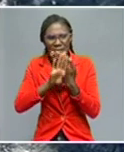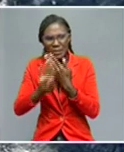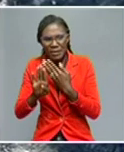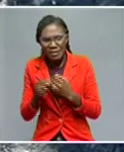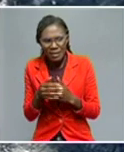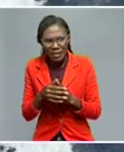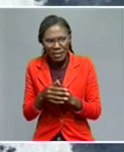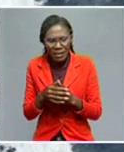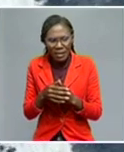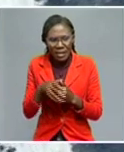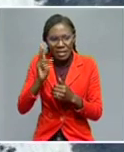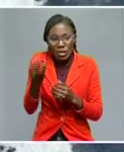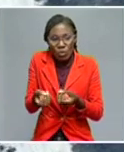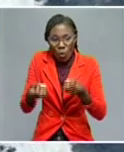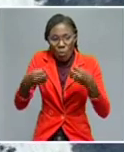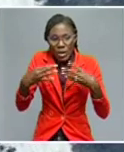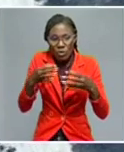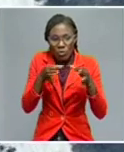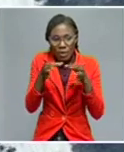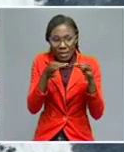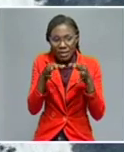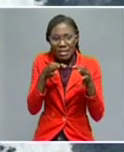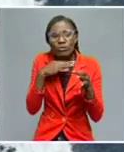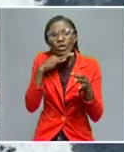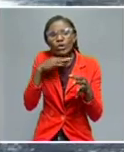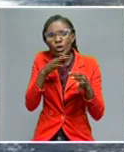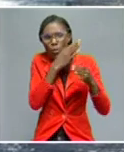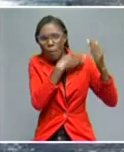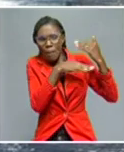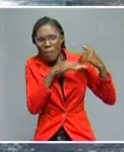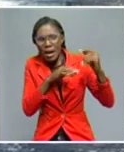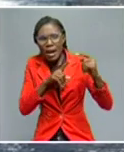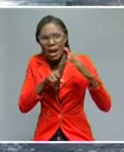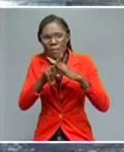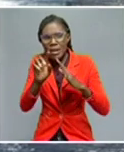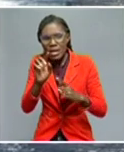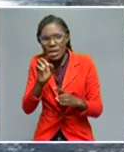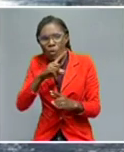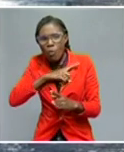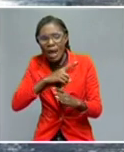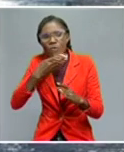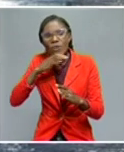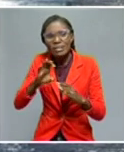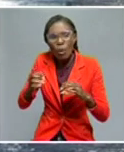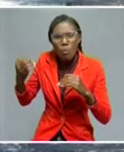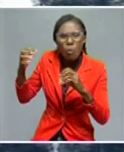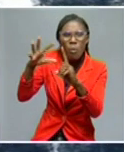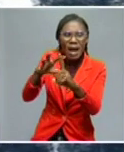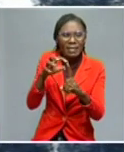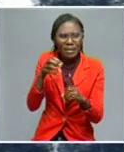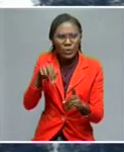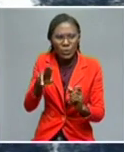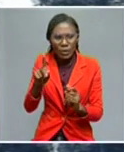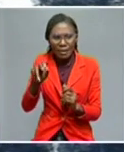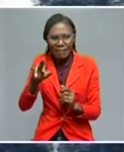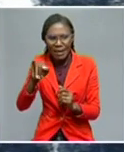background that you just explained in detail. Now, on the other hand, Ukraine is saying even if it is to